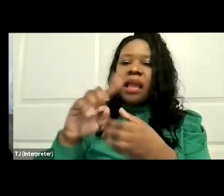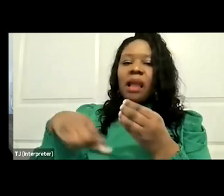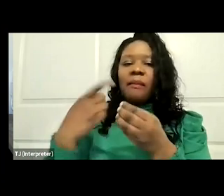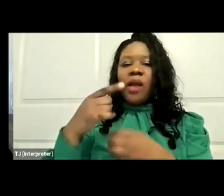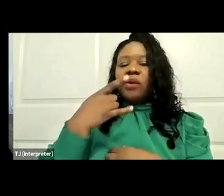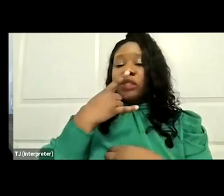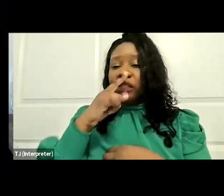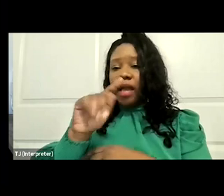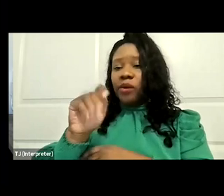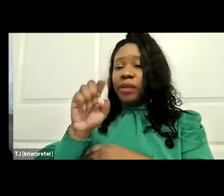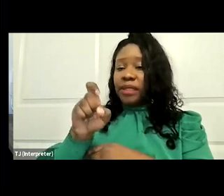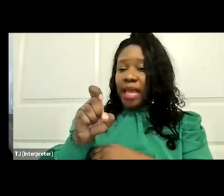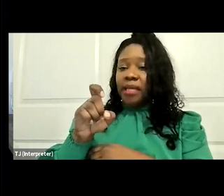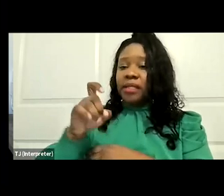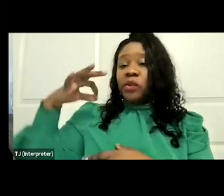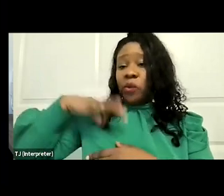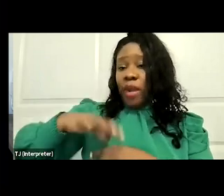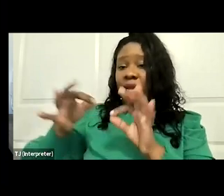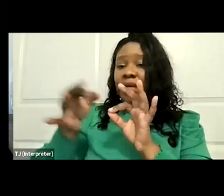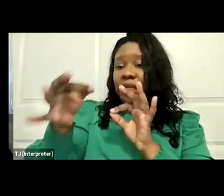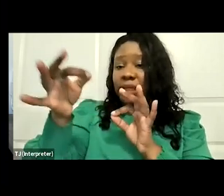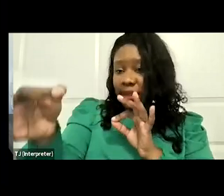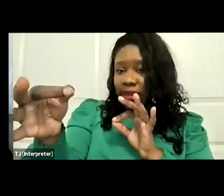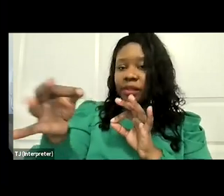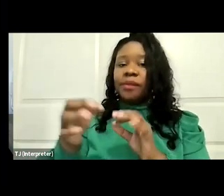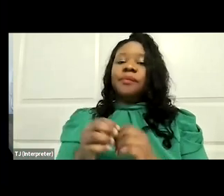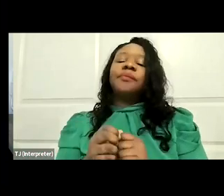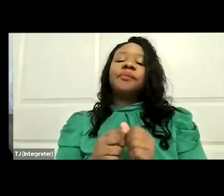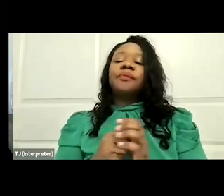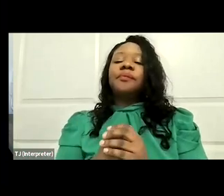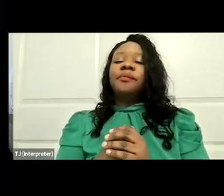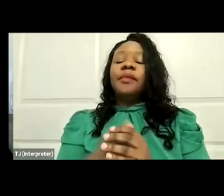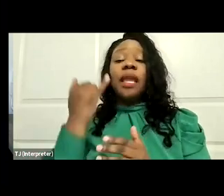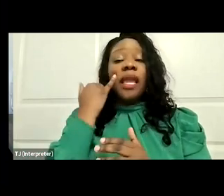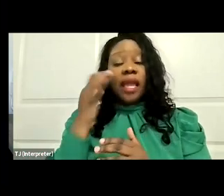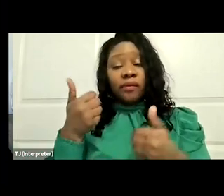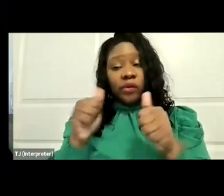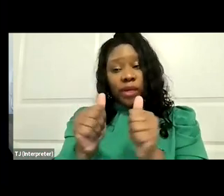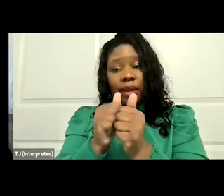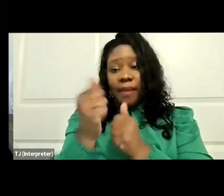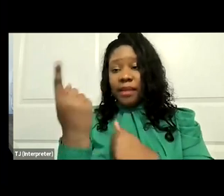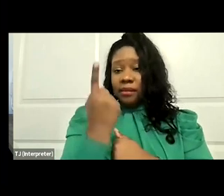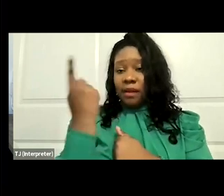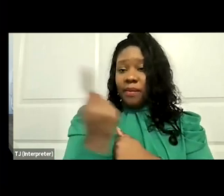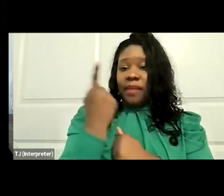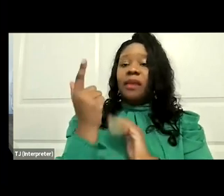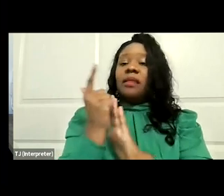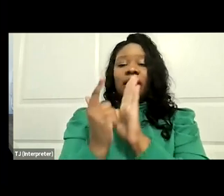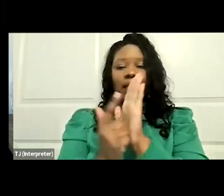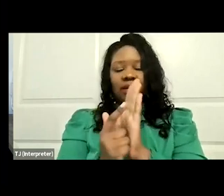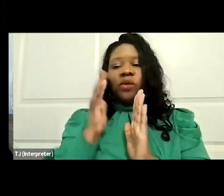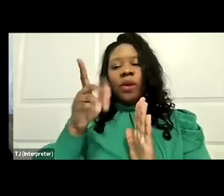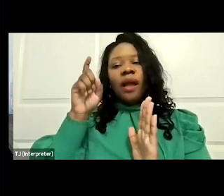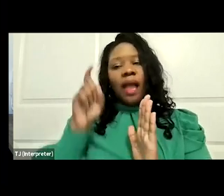tax credit extensions. Then if if they do try to pass something, the legislation would have